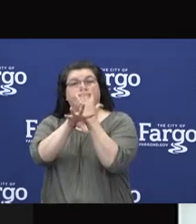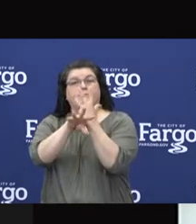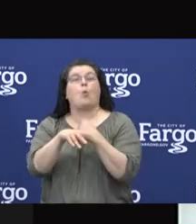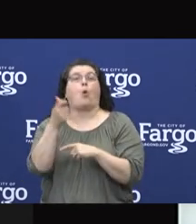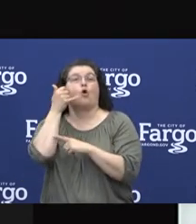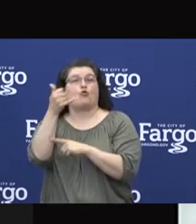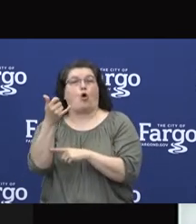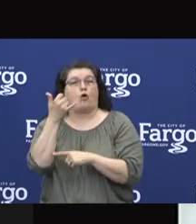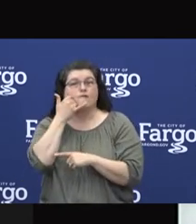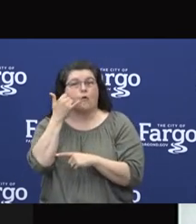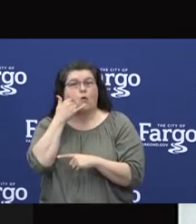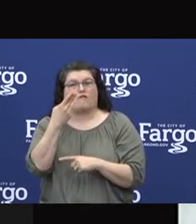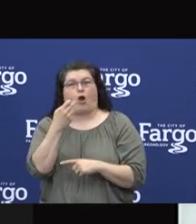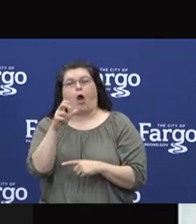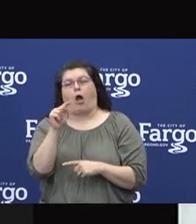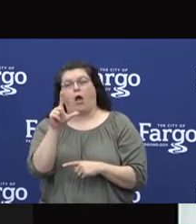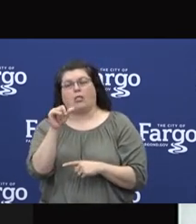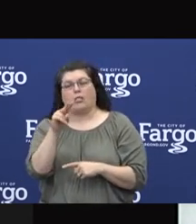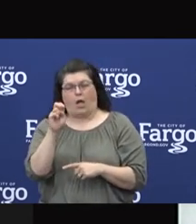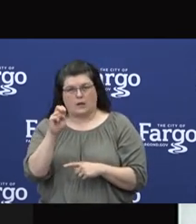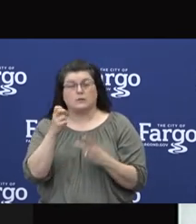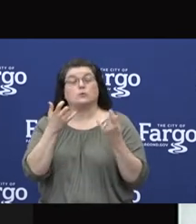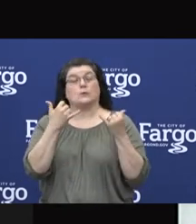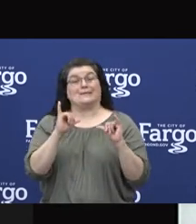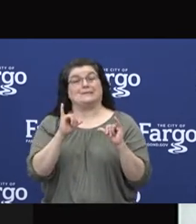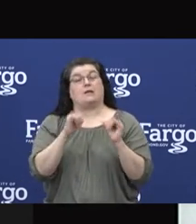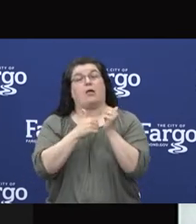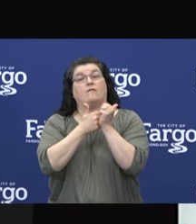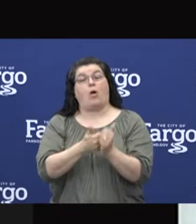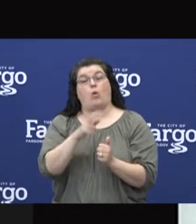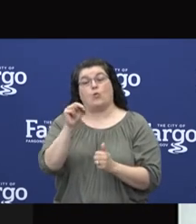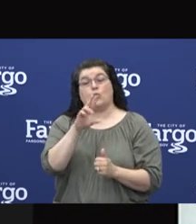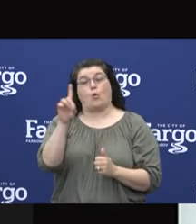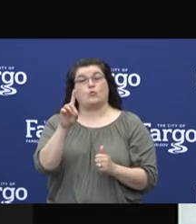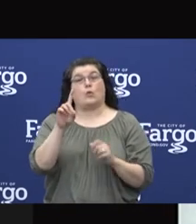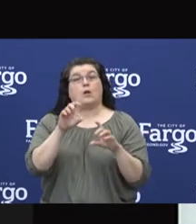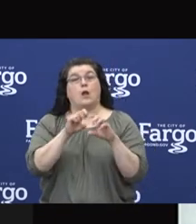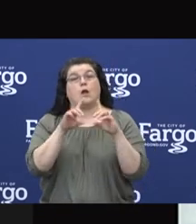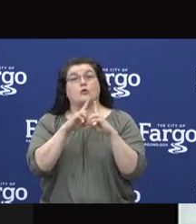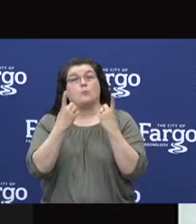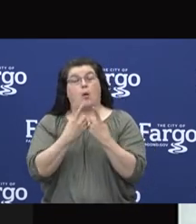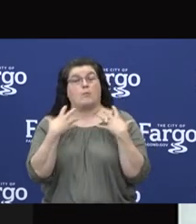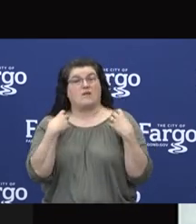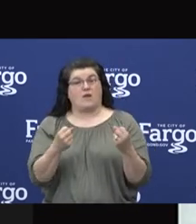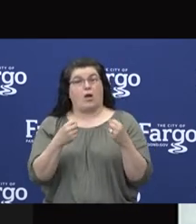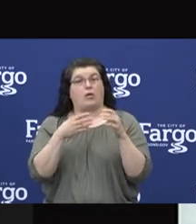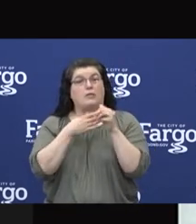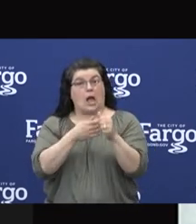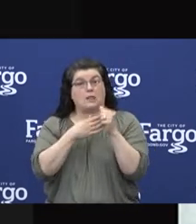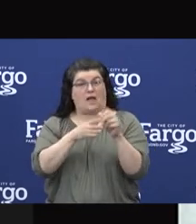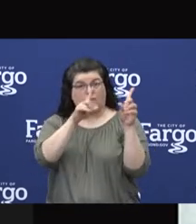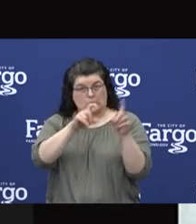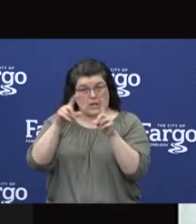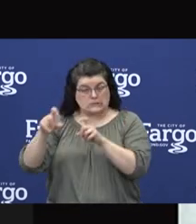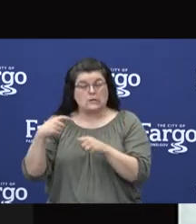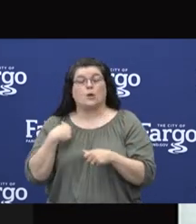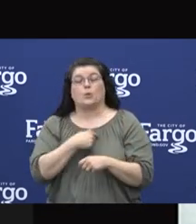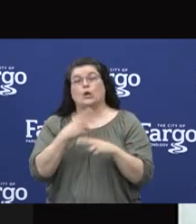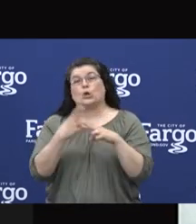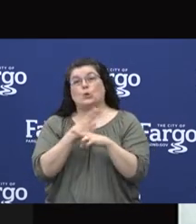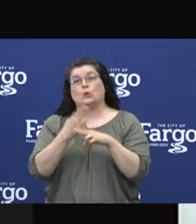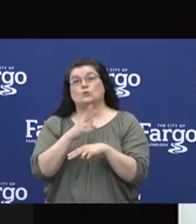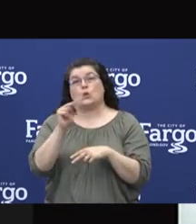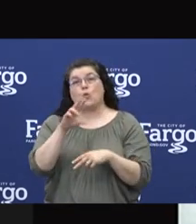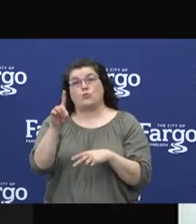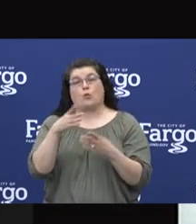We continue to follow the North Dakota Health Department testing guidelines and continue to use the North Dakota Department of Health lab for